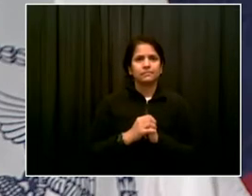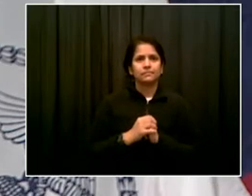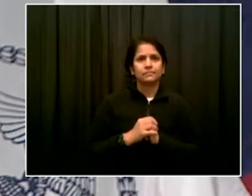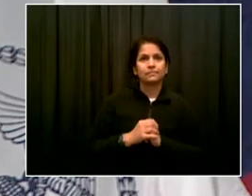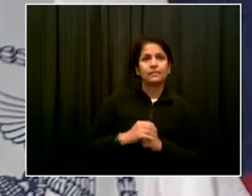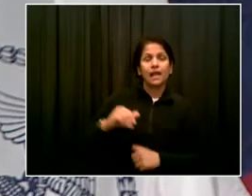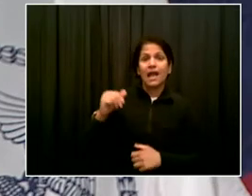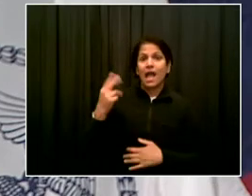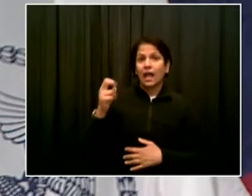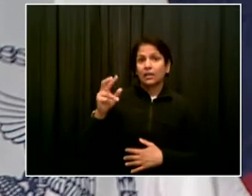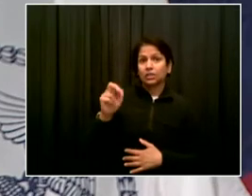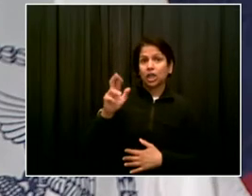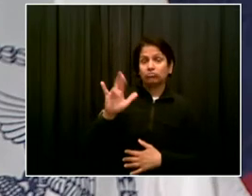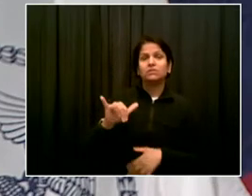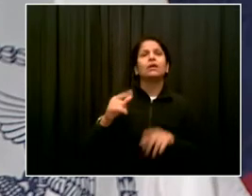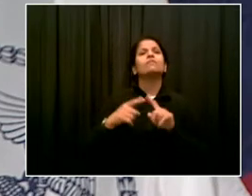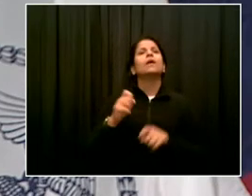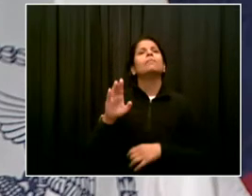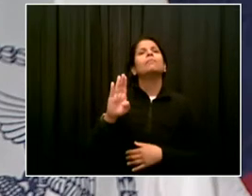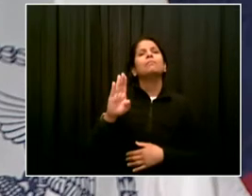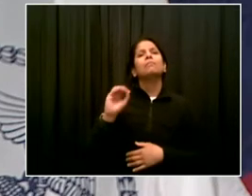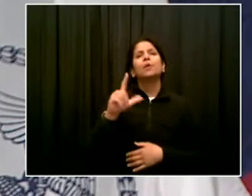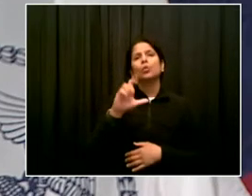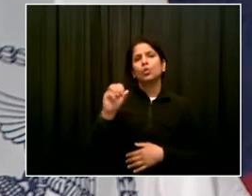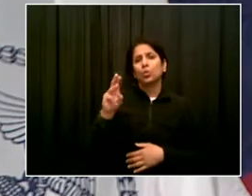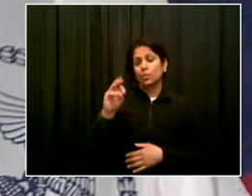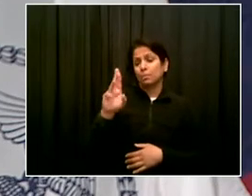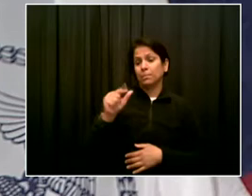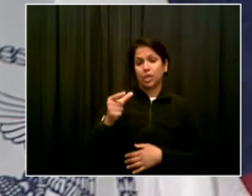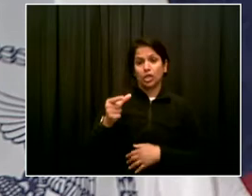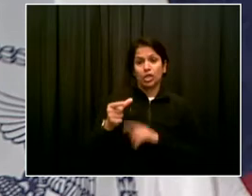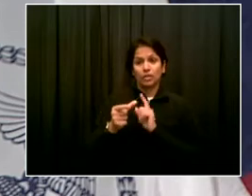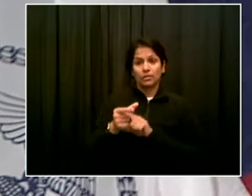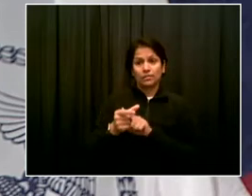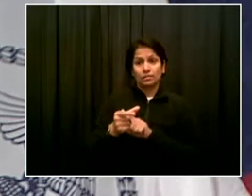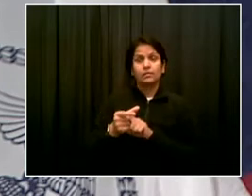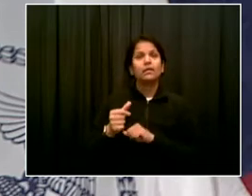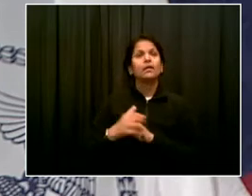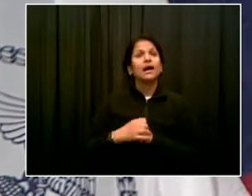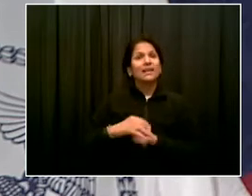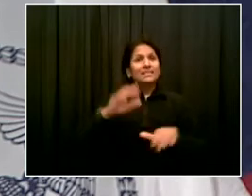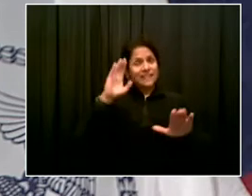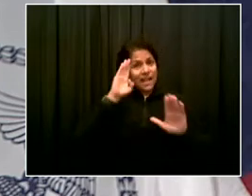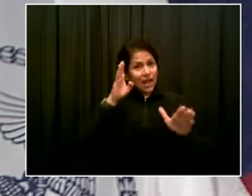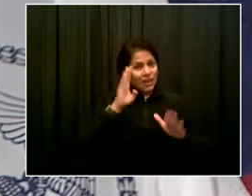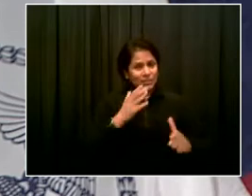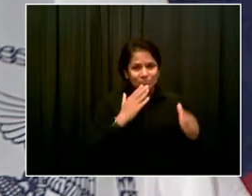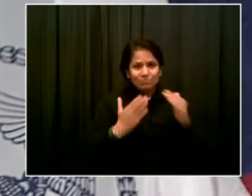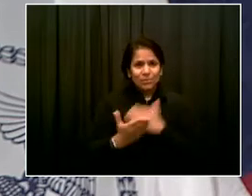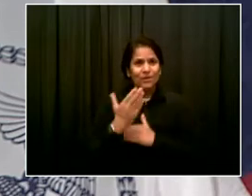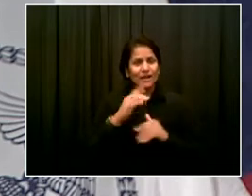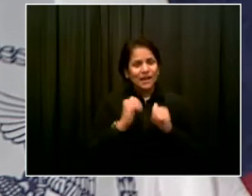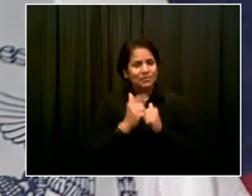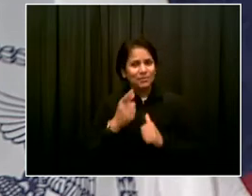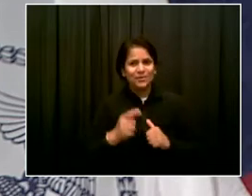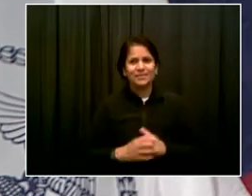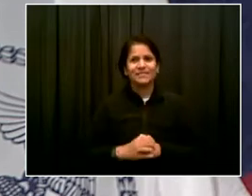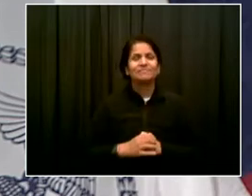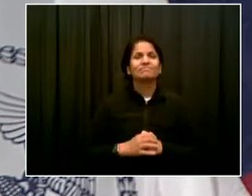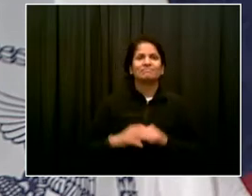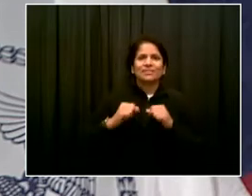Well, Mr. Mayor, it's good to see you. How are you doing today? I am feeling invigorated, Henry. Nothing like a good bike ride in the morning.